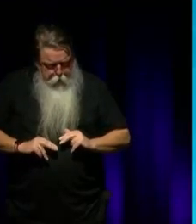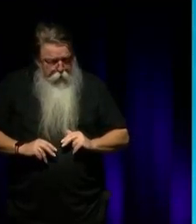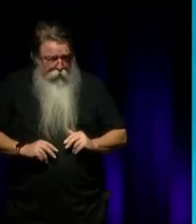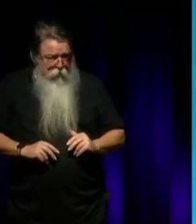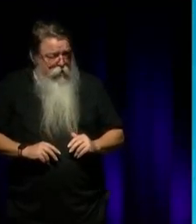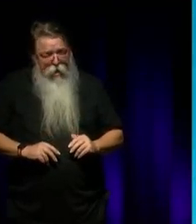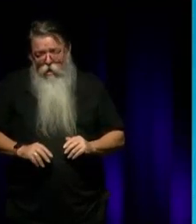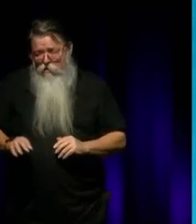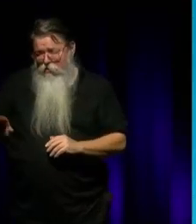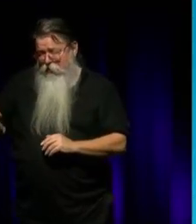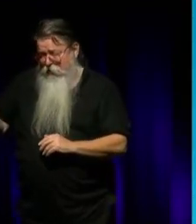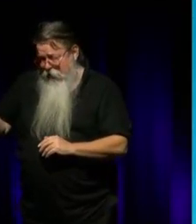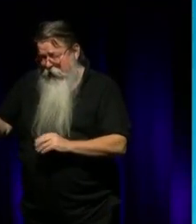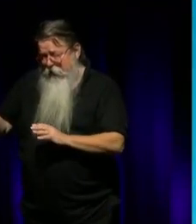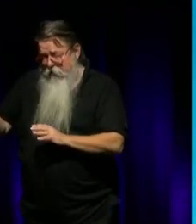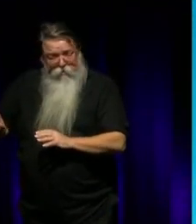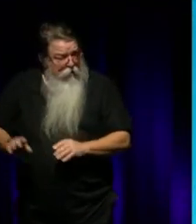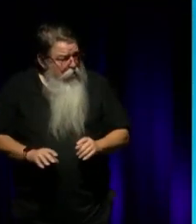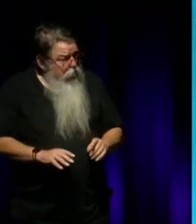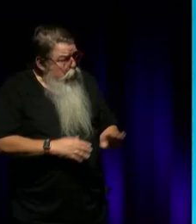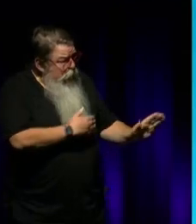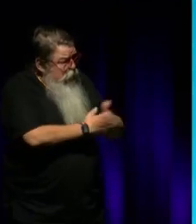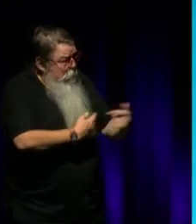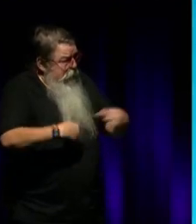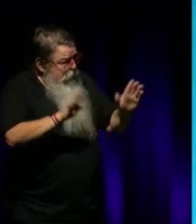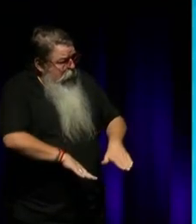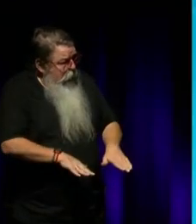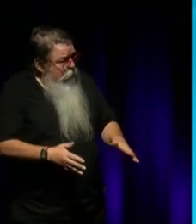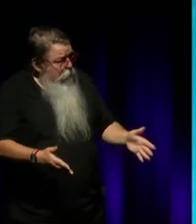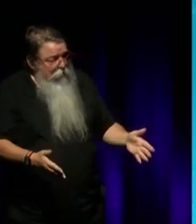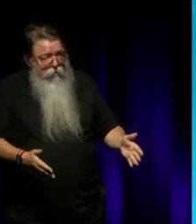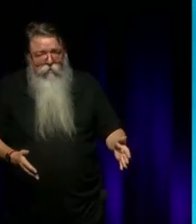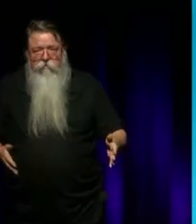Sadly. I could sit here for hours. The one thing that...